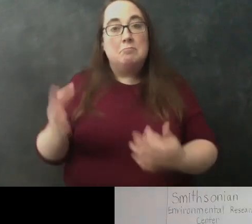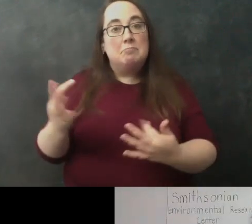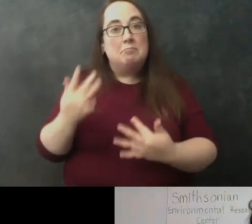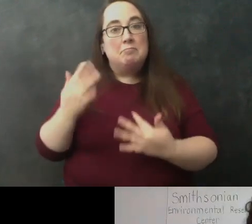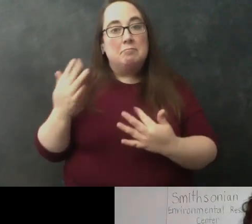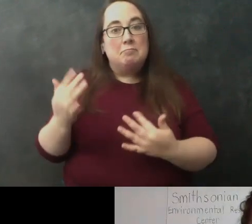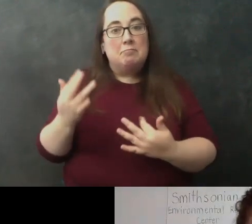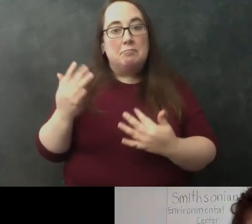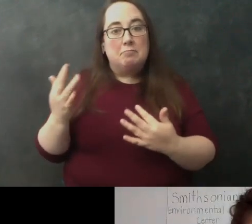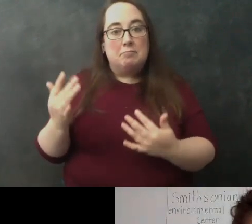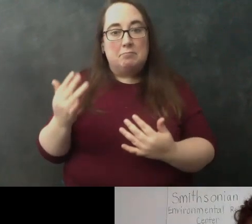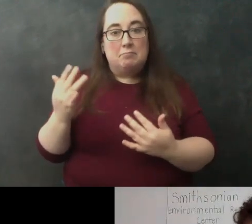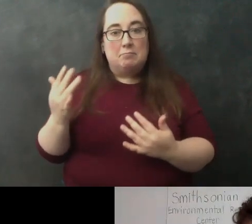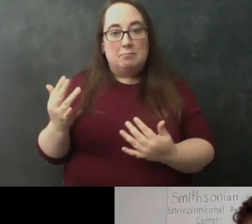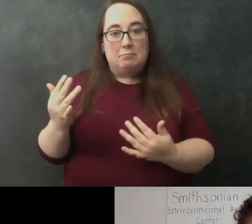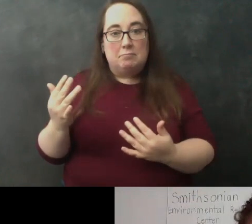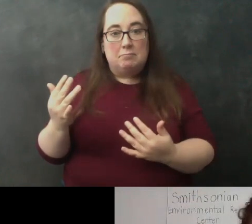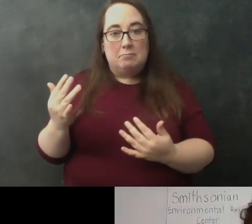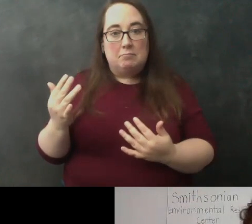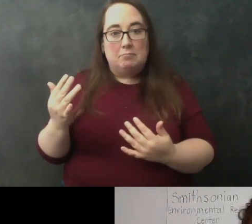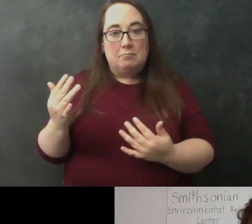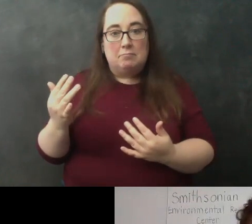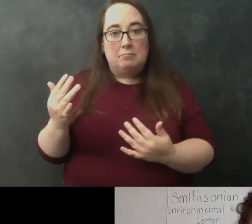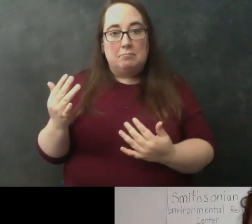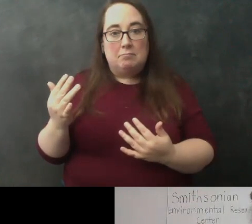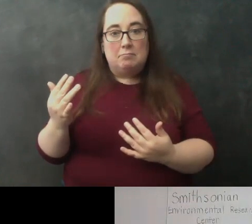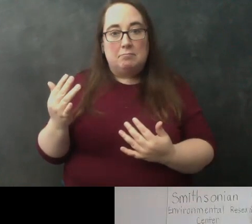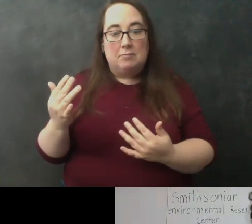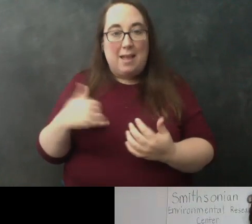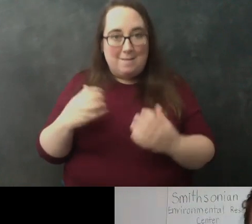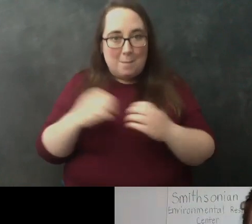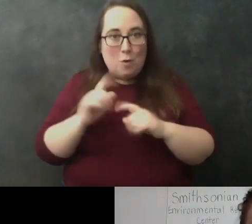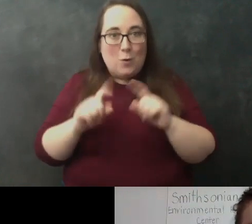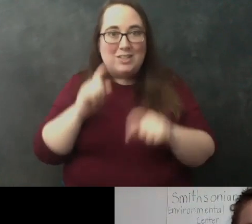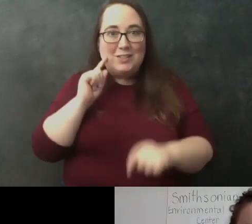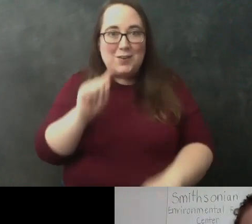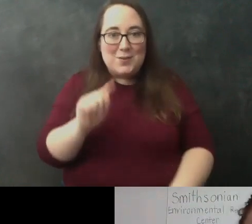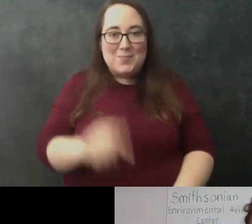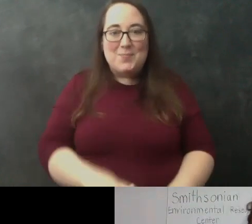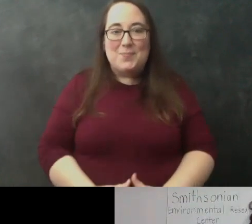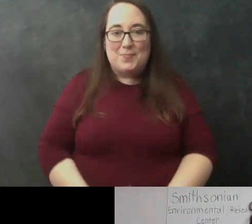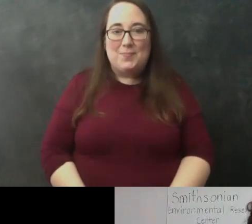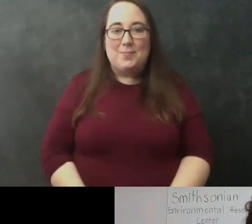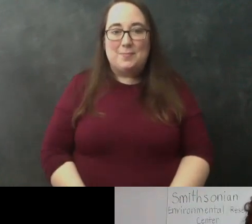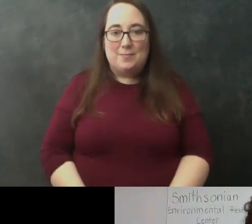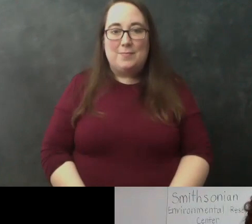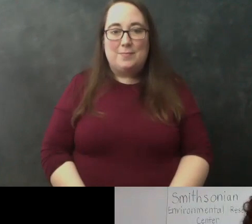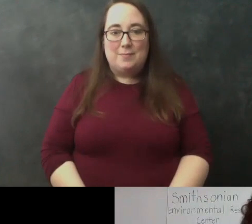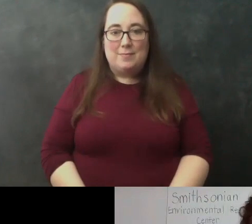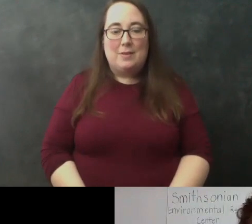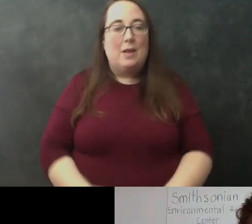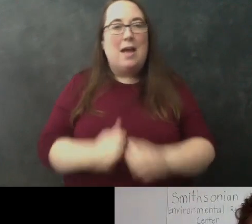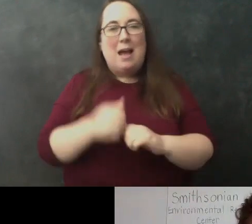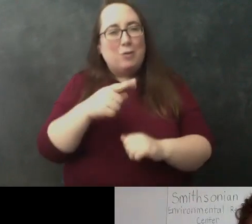finish filtering through um katrina i've got some more questions for you about how you study and how you study